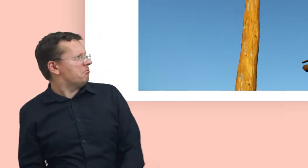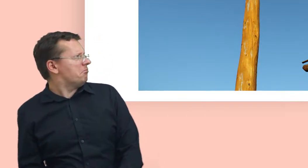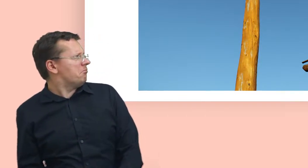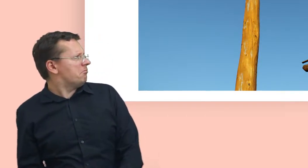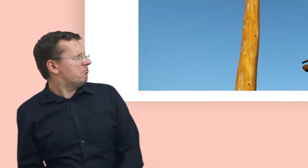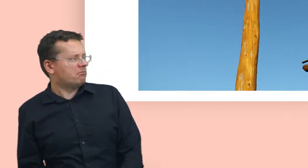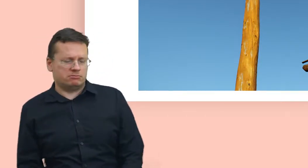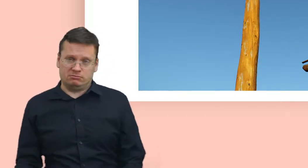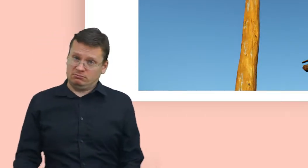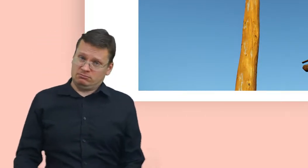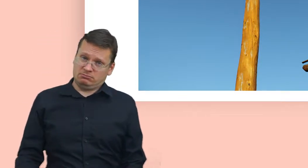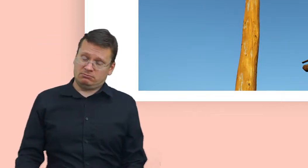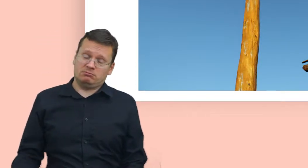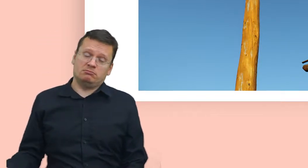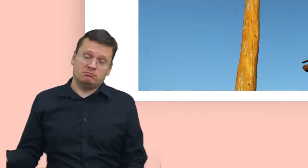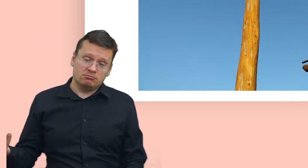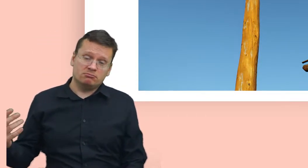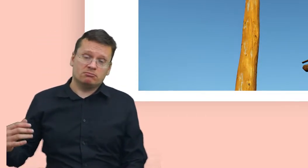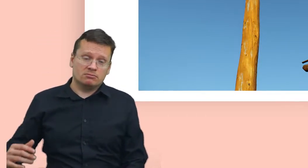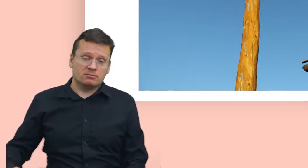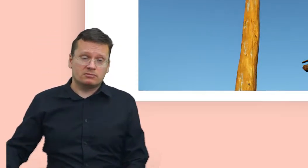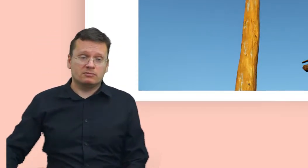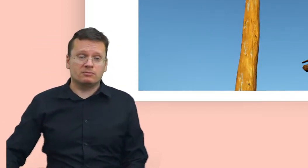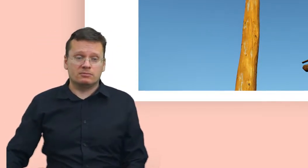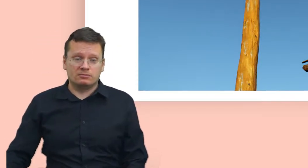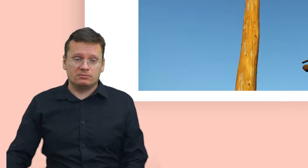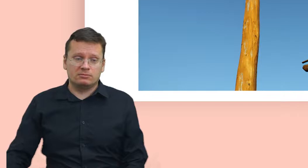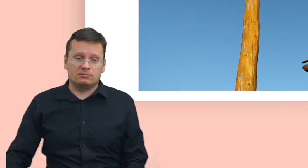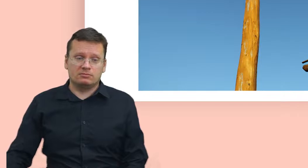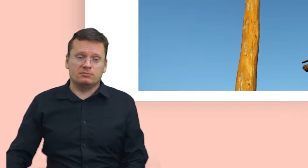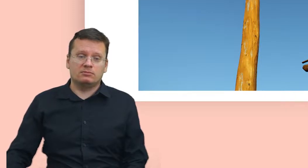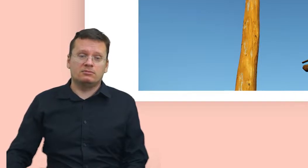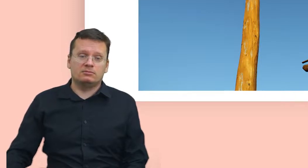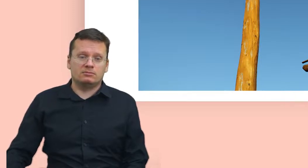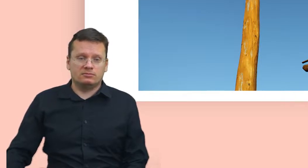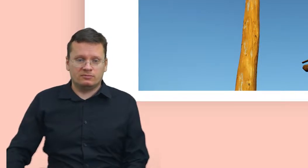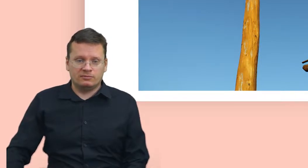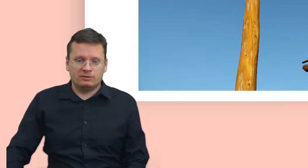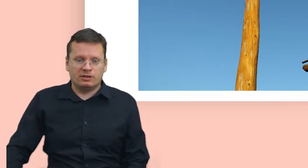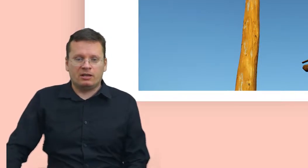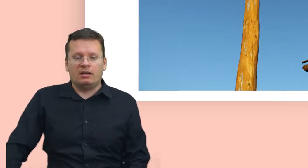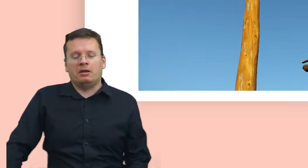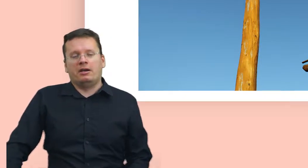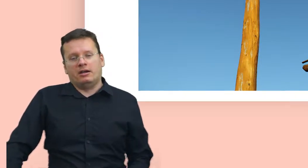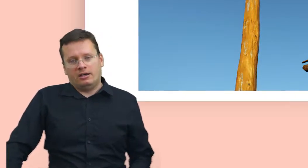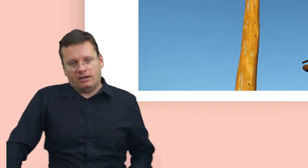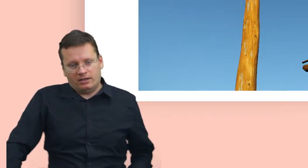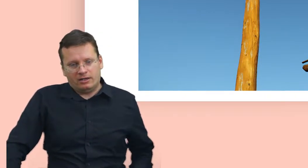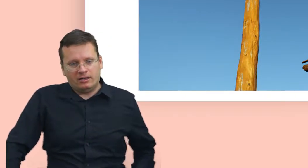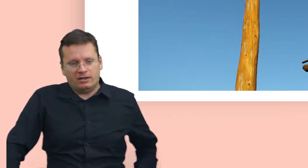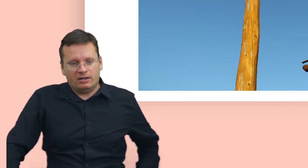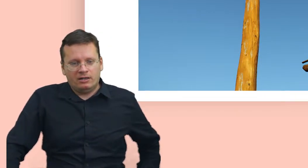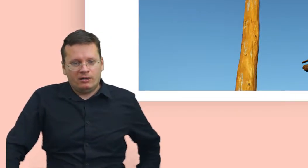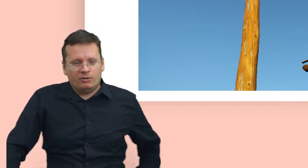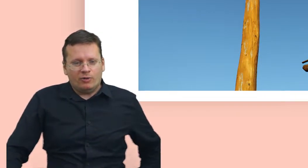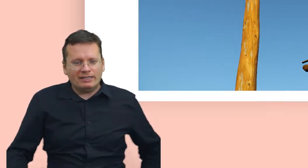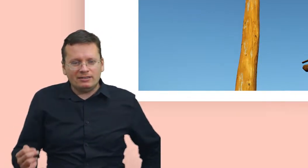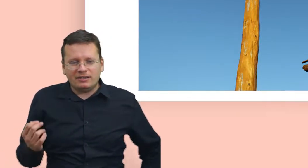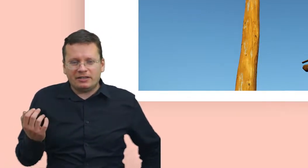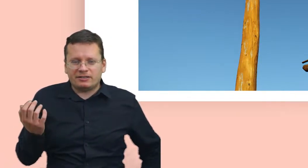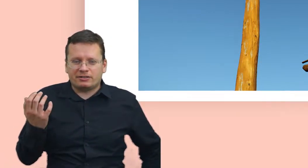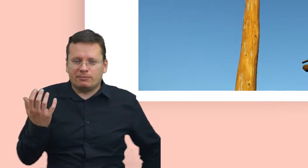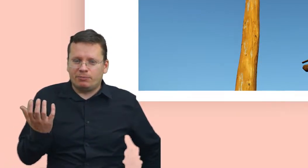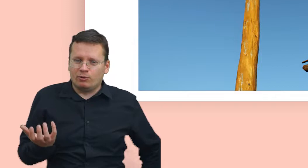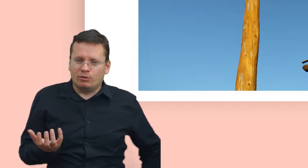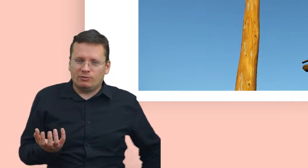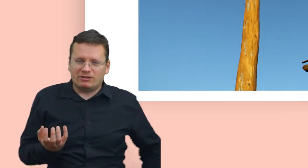Poles like this are called sottee. They were put up outside villages to keep harm away. Why